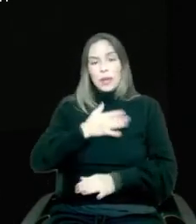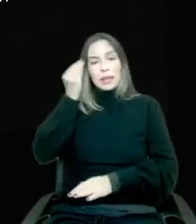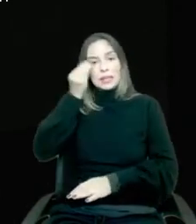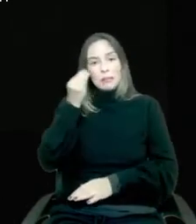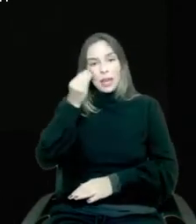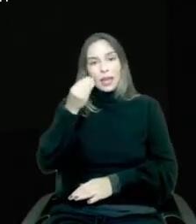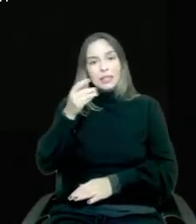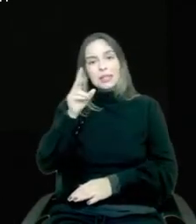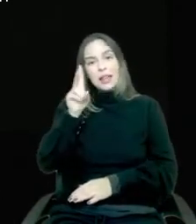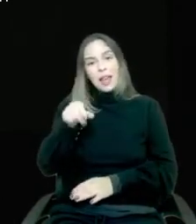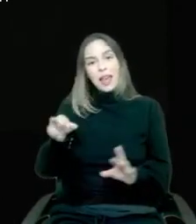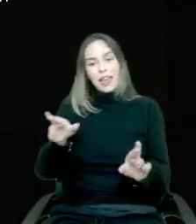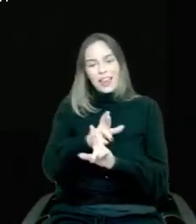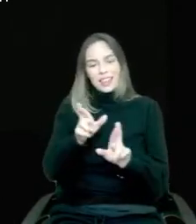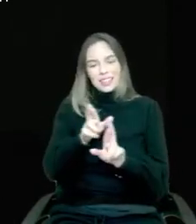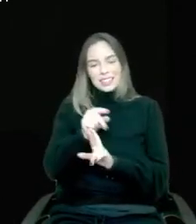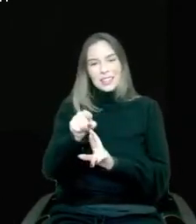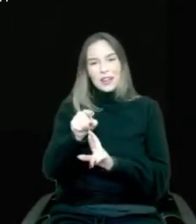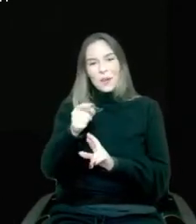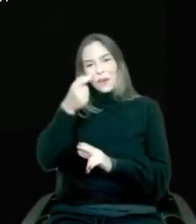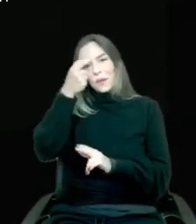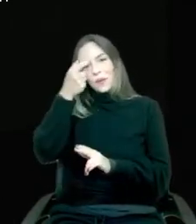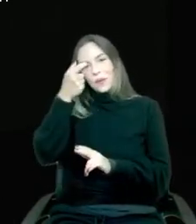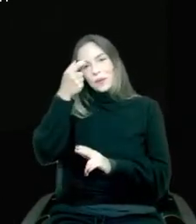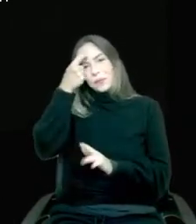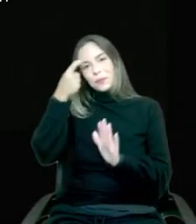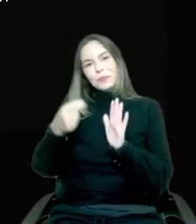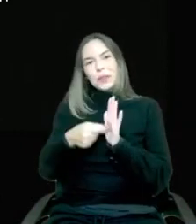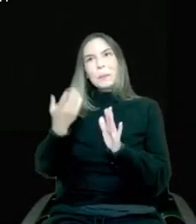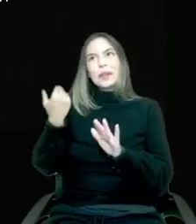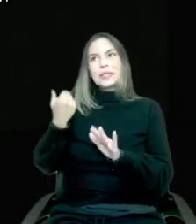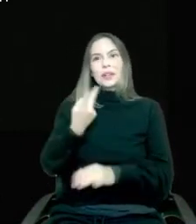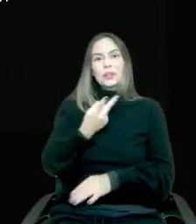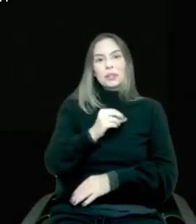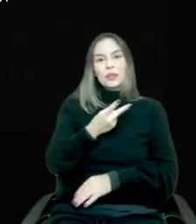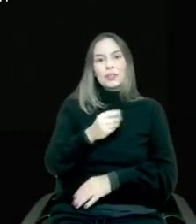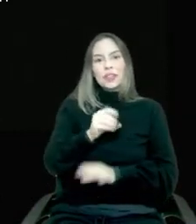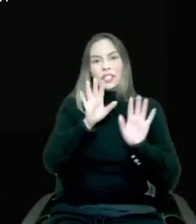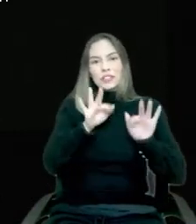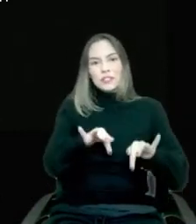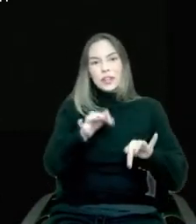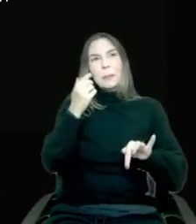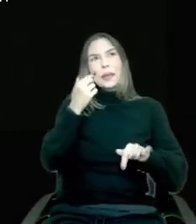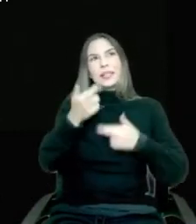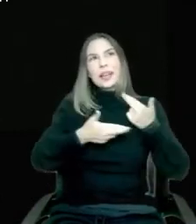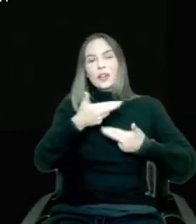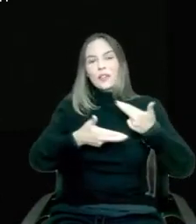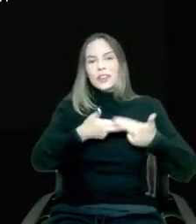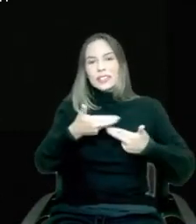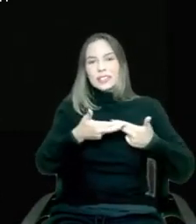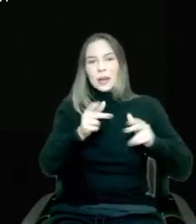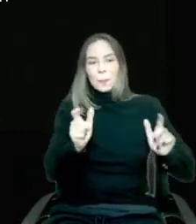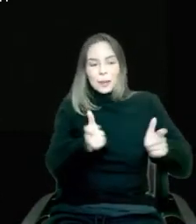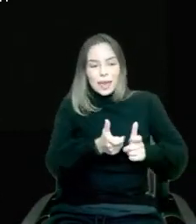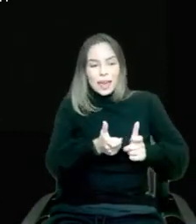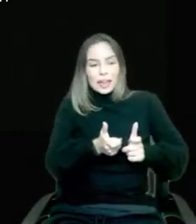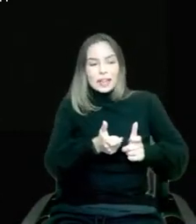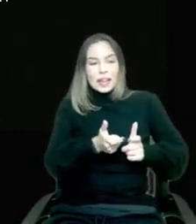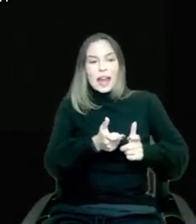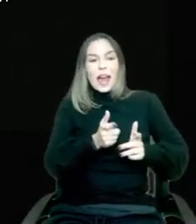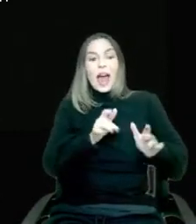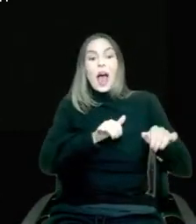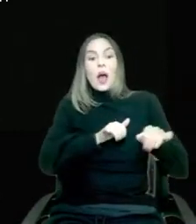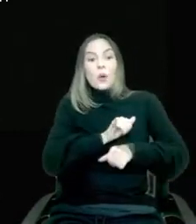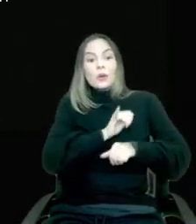the end of 2020 when my wife and I decided to do a small renovation project that turned into us renovating 80% of our house.